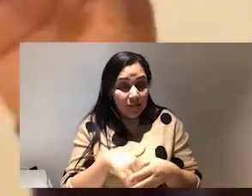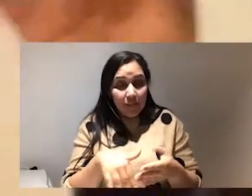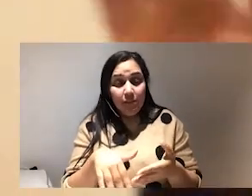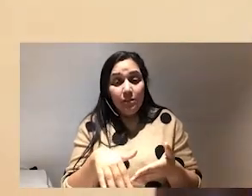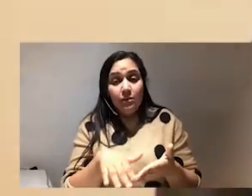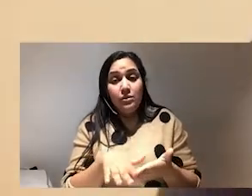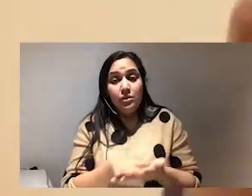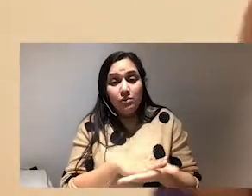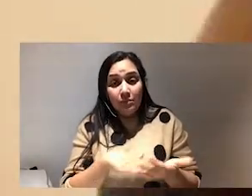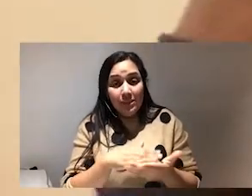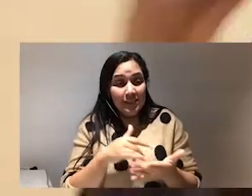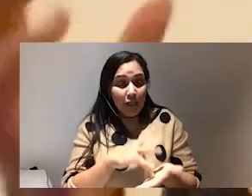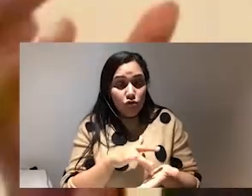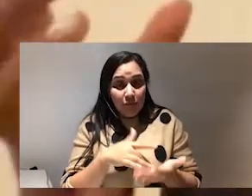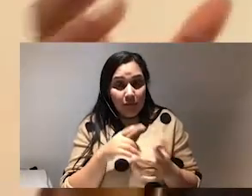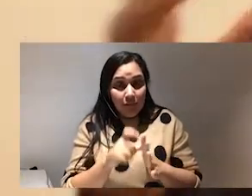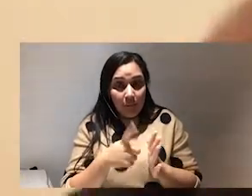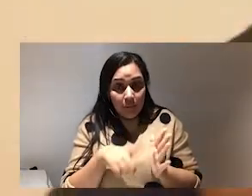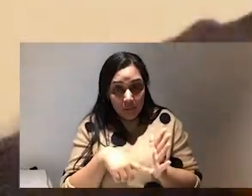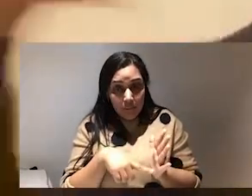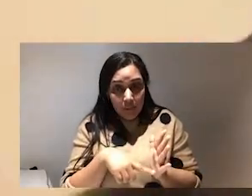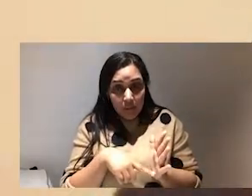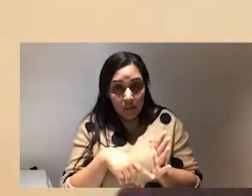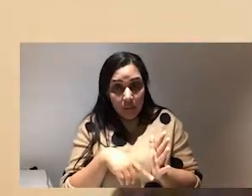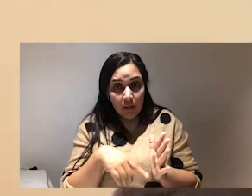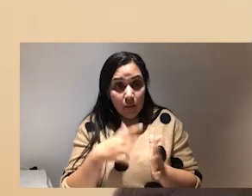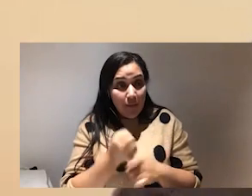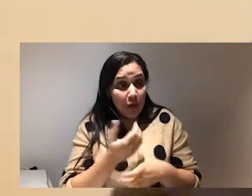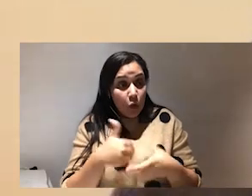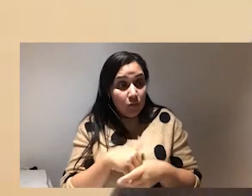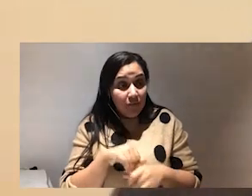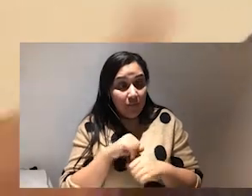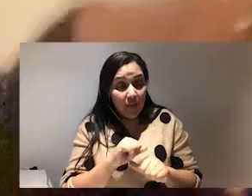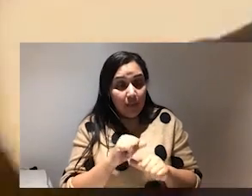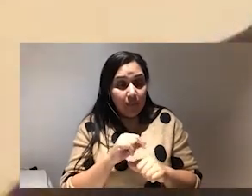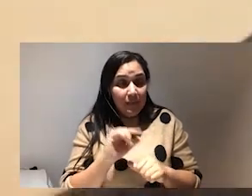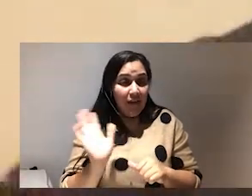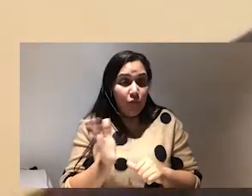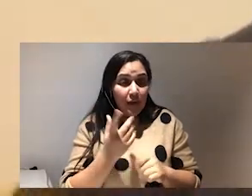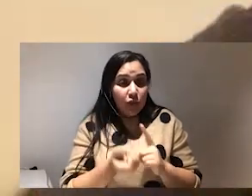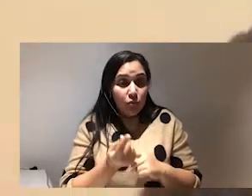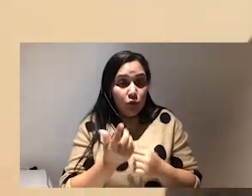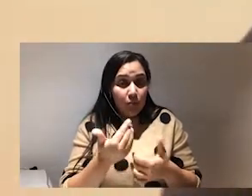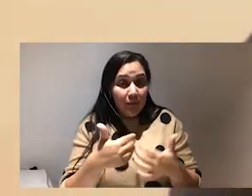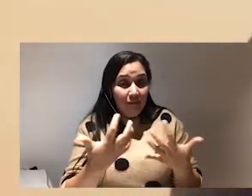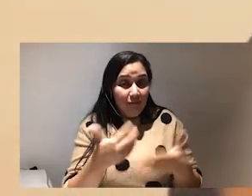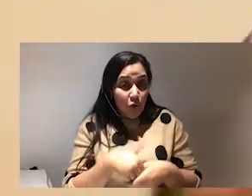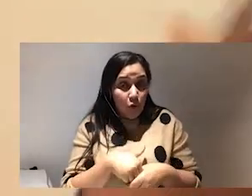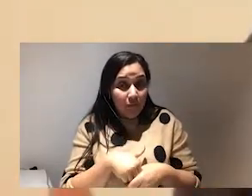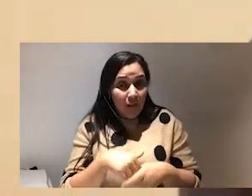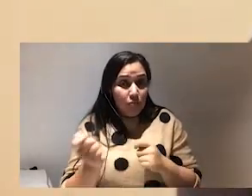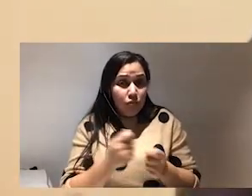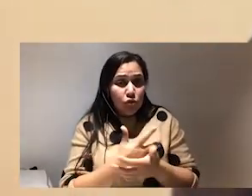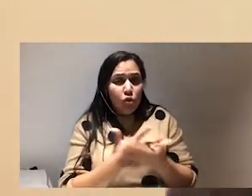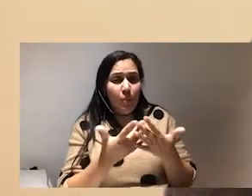disabled people because if you make it inclusive for them everyone gets an opportunity to be involved and they bring so much